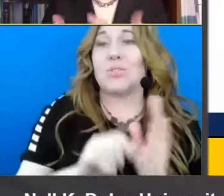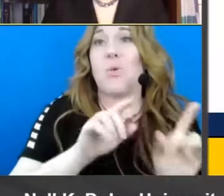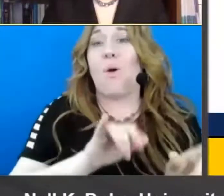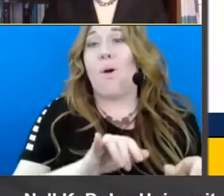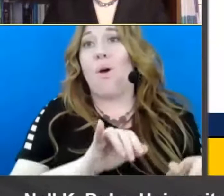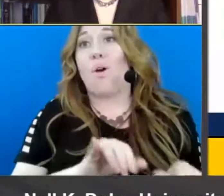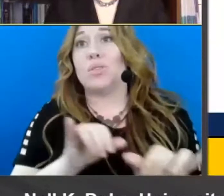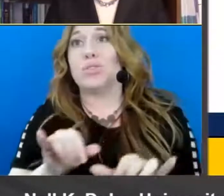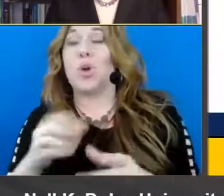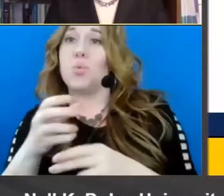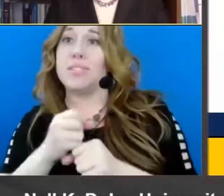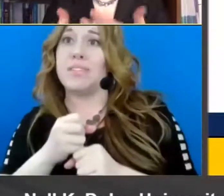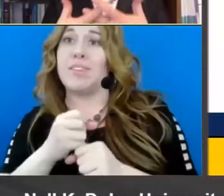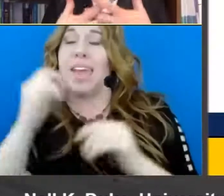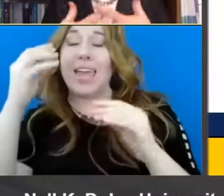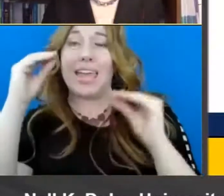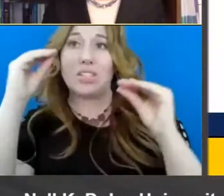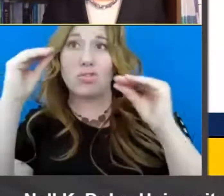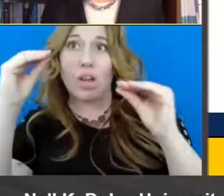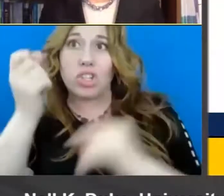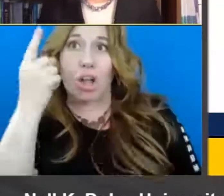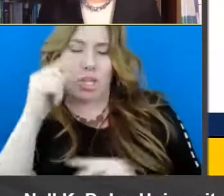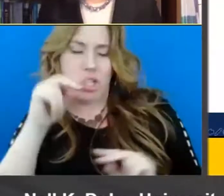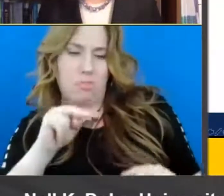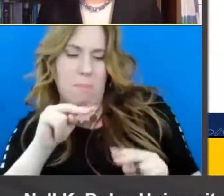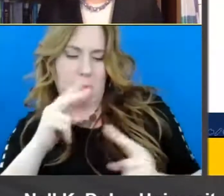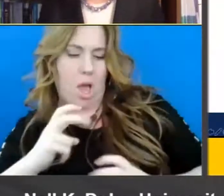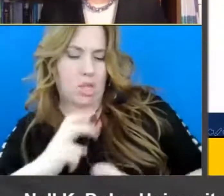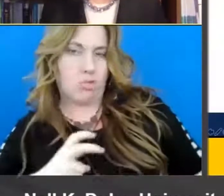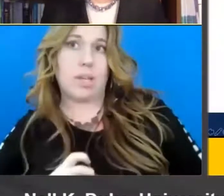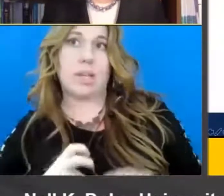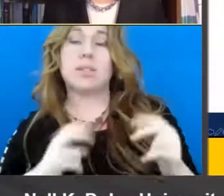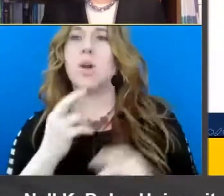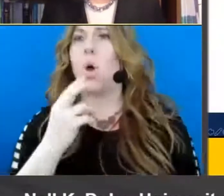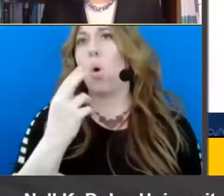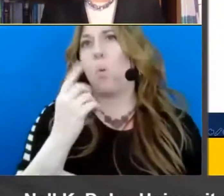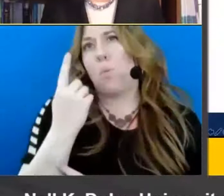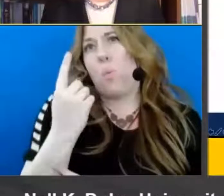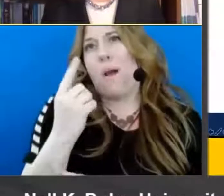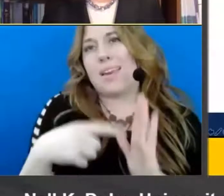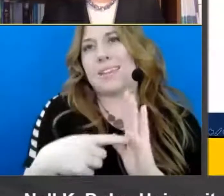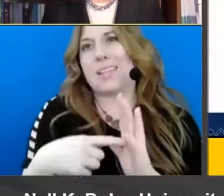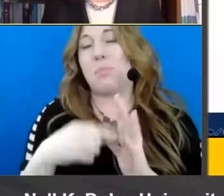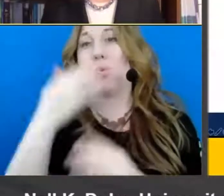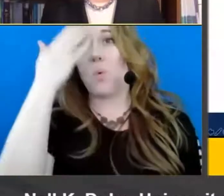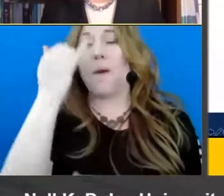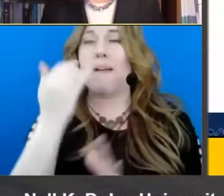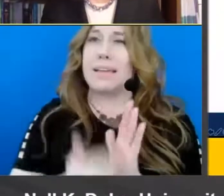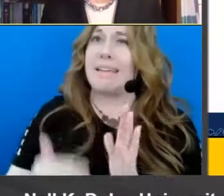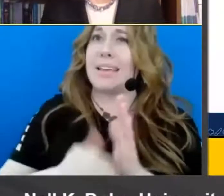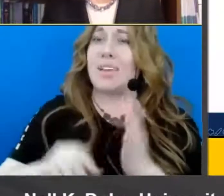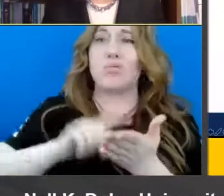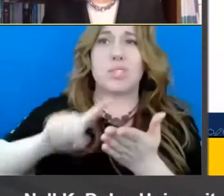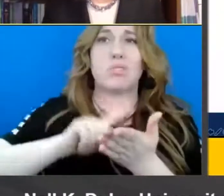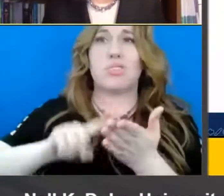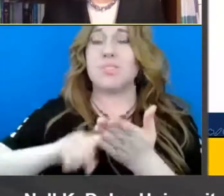instruction comprehension monitoring so um i hope this just is at least one illustration of why um time and again studies simply have